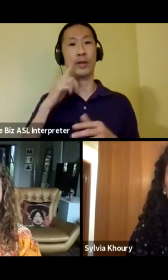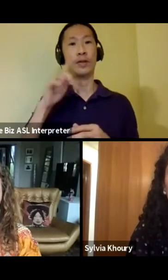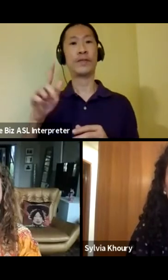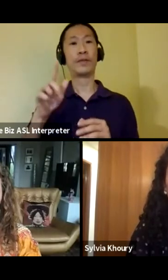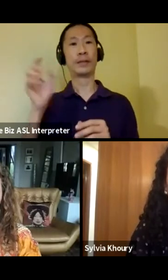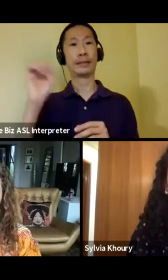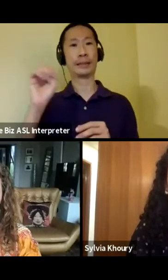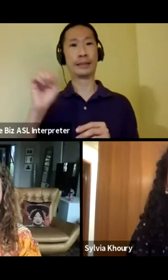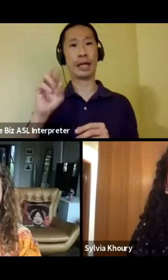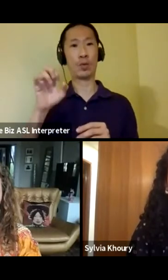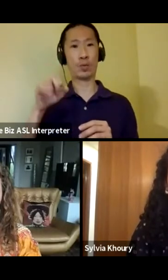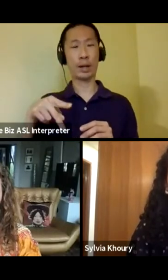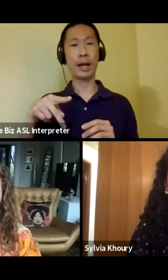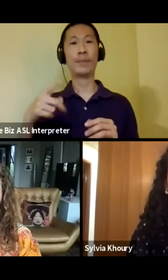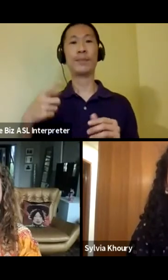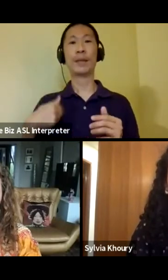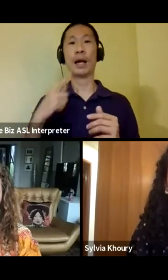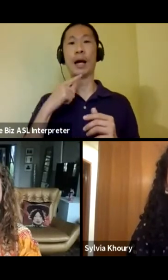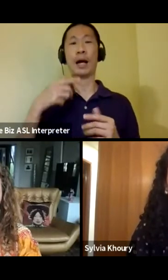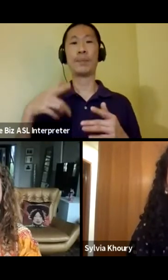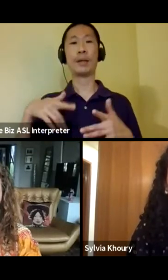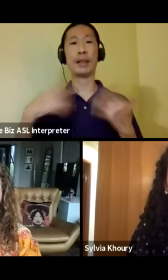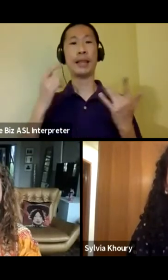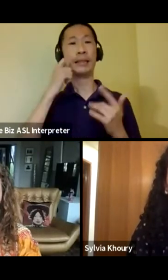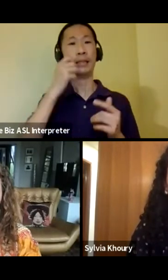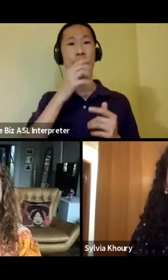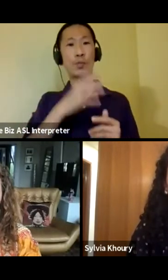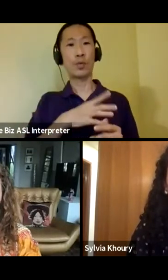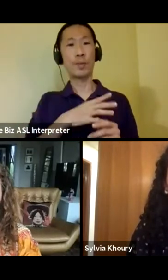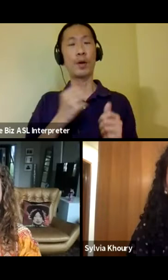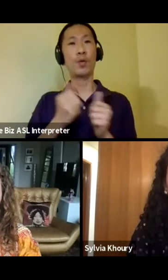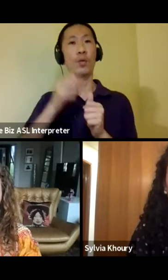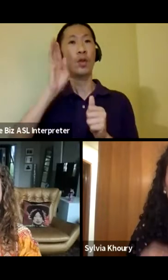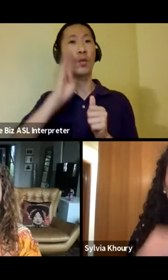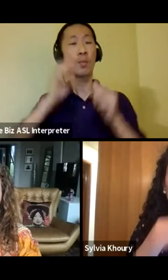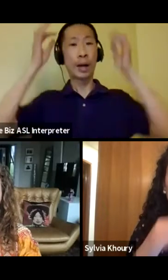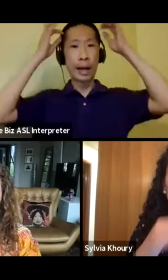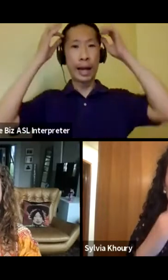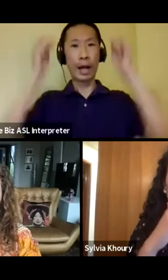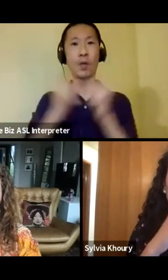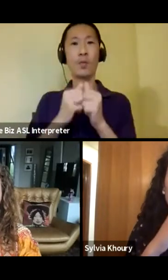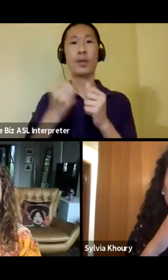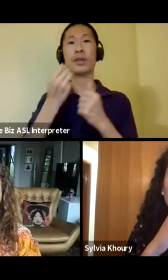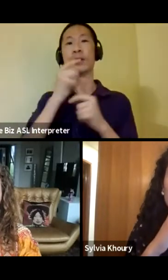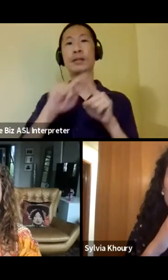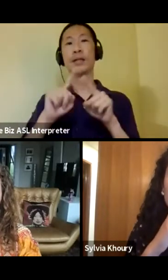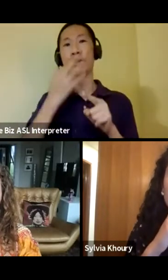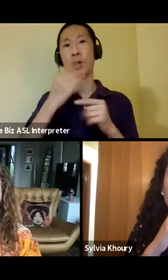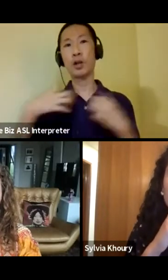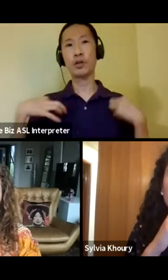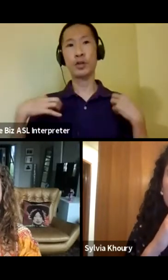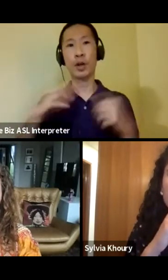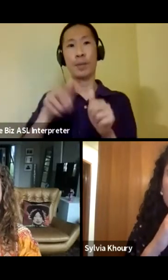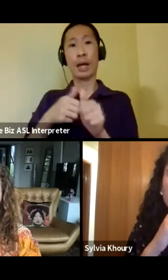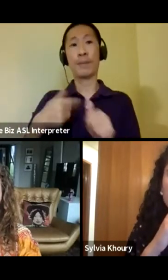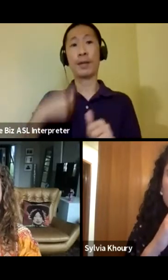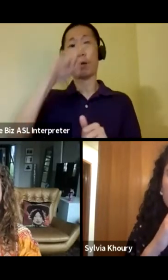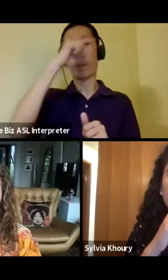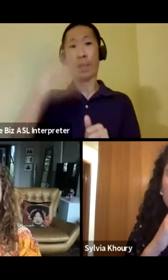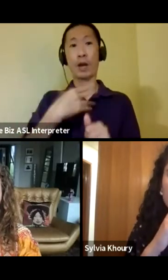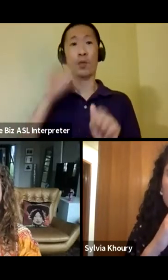short brown hair wearing a multi-colored shirt and on the white wall behind me are some black and white photos